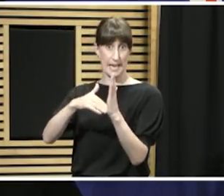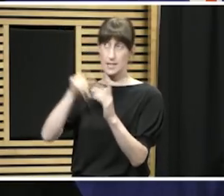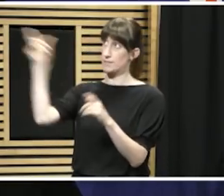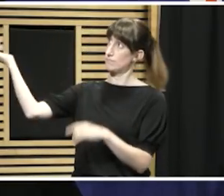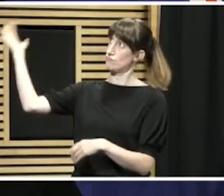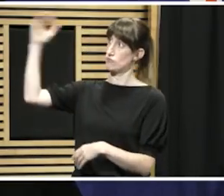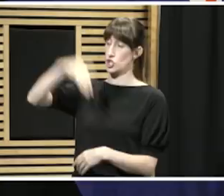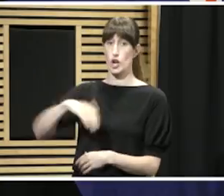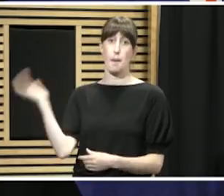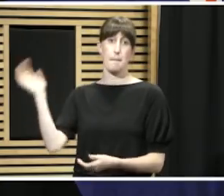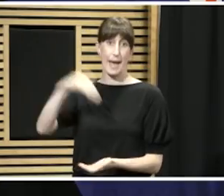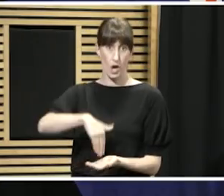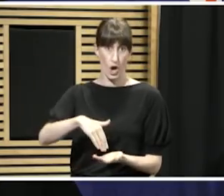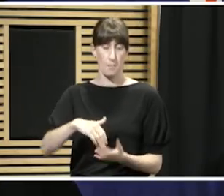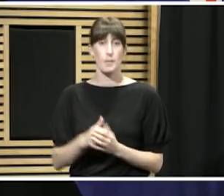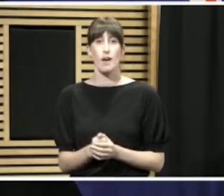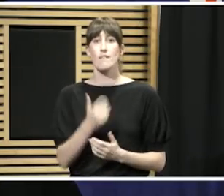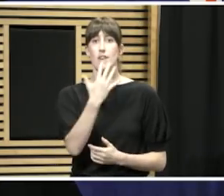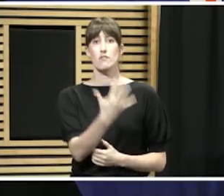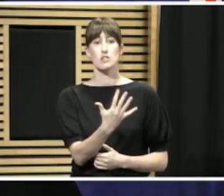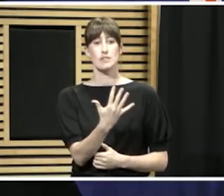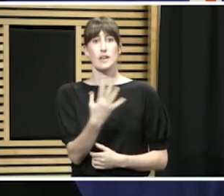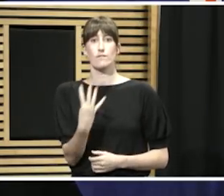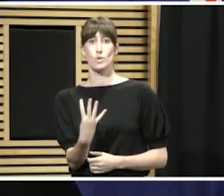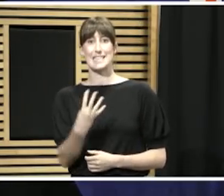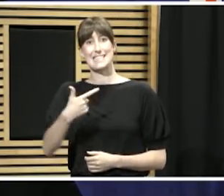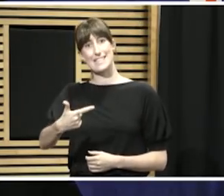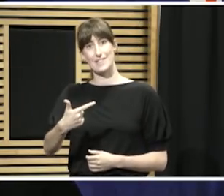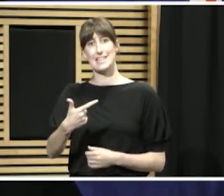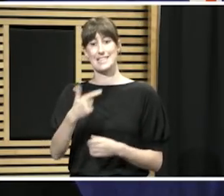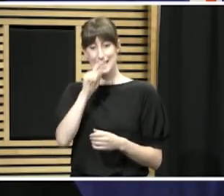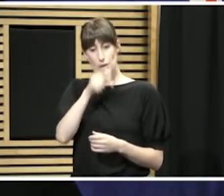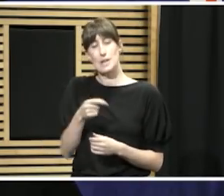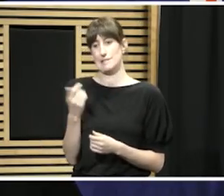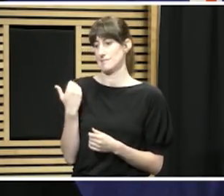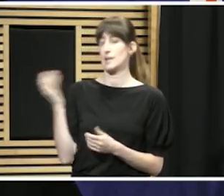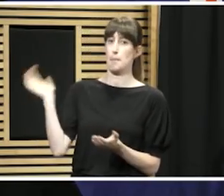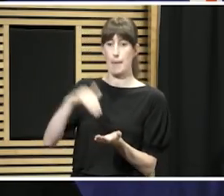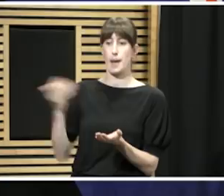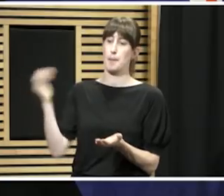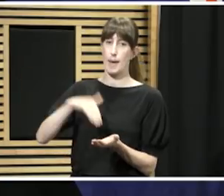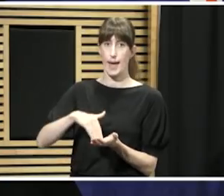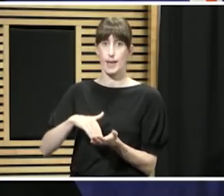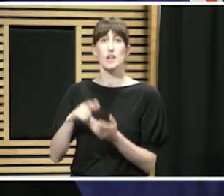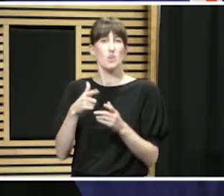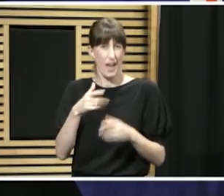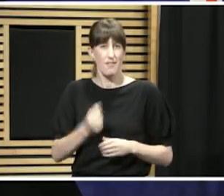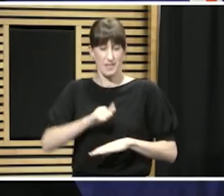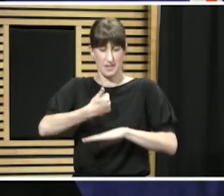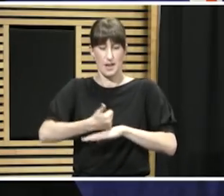,547 Kiwis return. As you know, we have a process in place, an end-to-end process